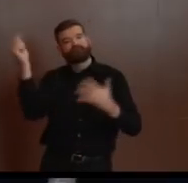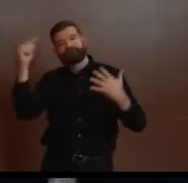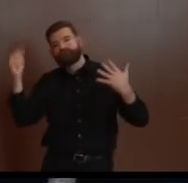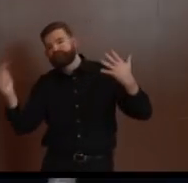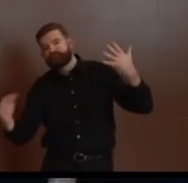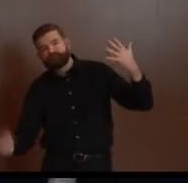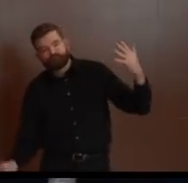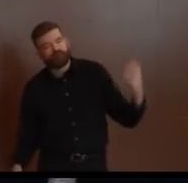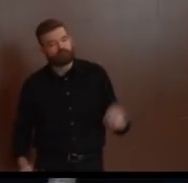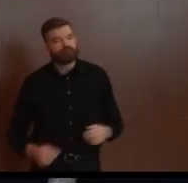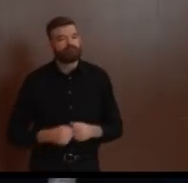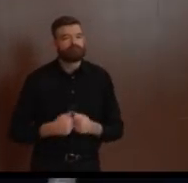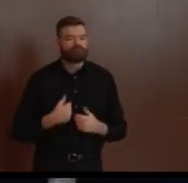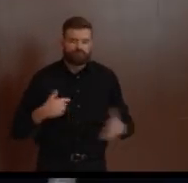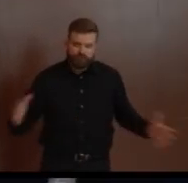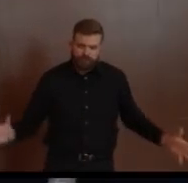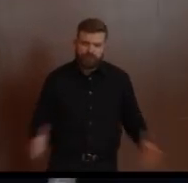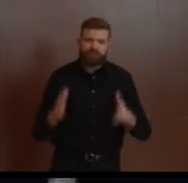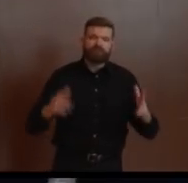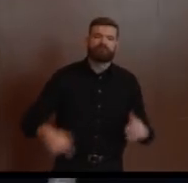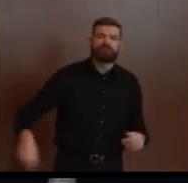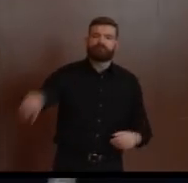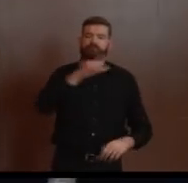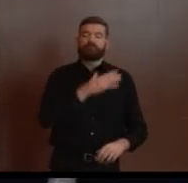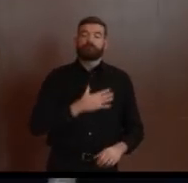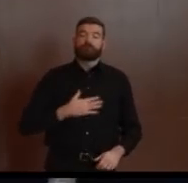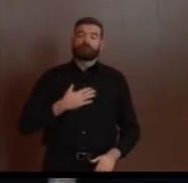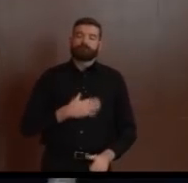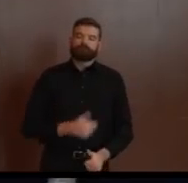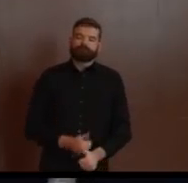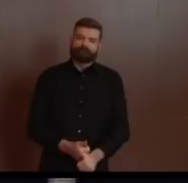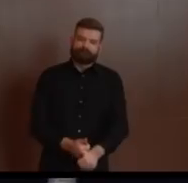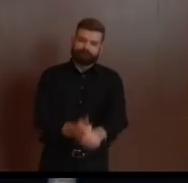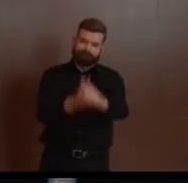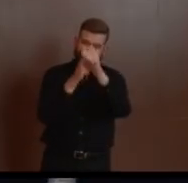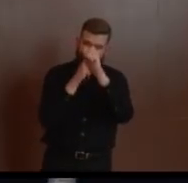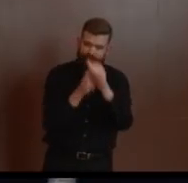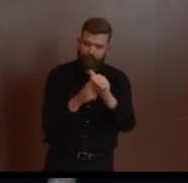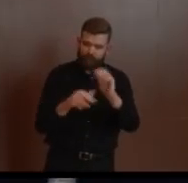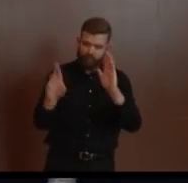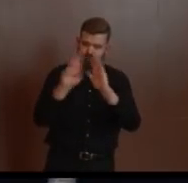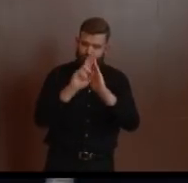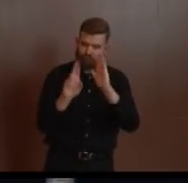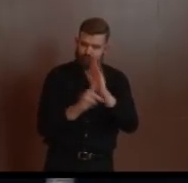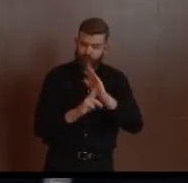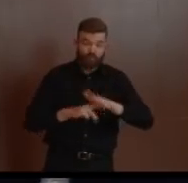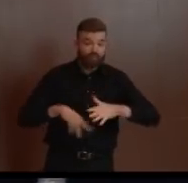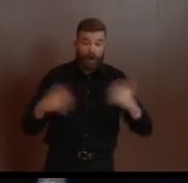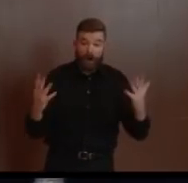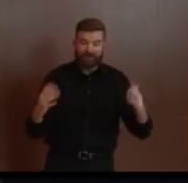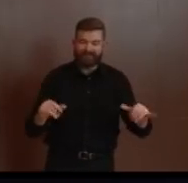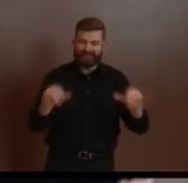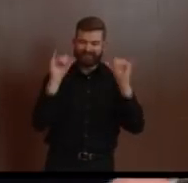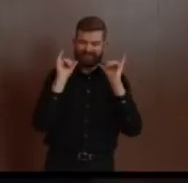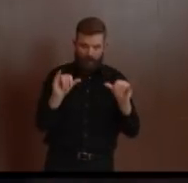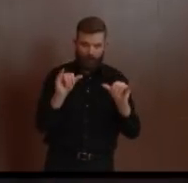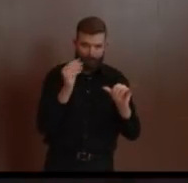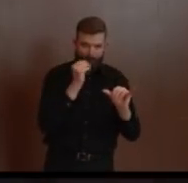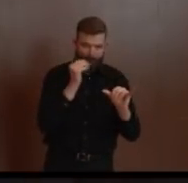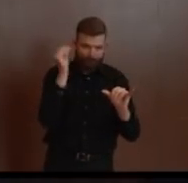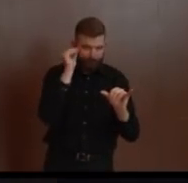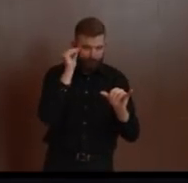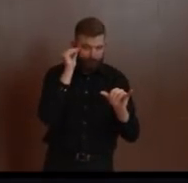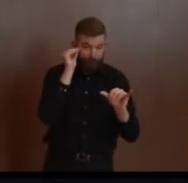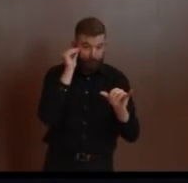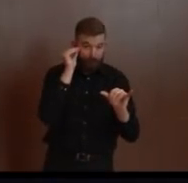urge all of you to follow the mandates of staying at home. Thank you. Judy, thank you. I realize I did